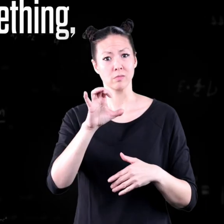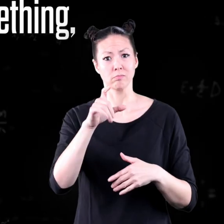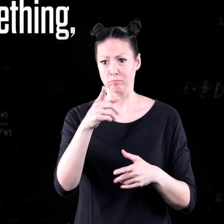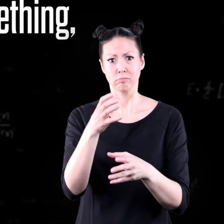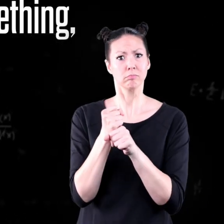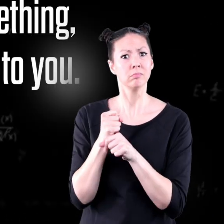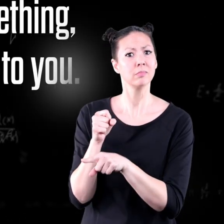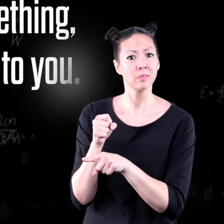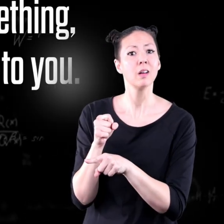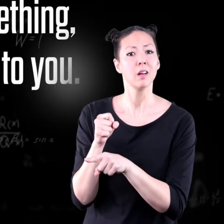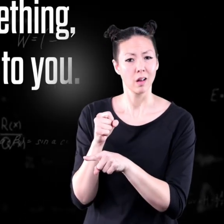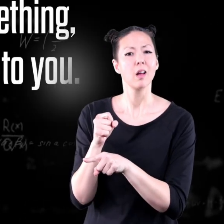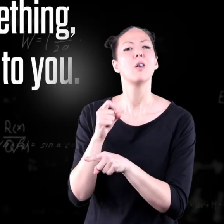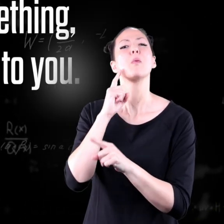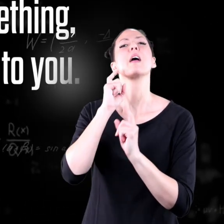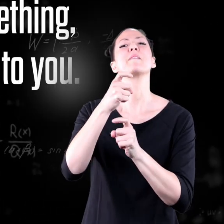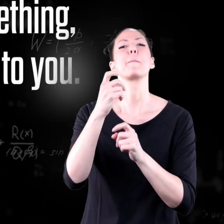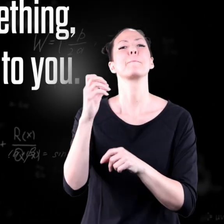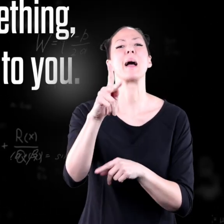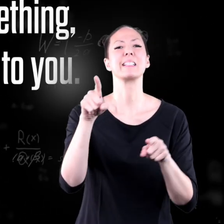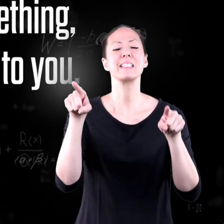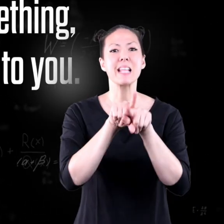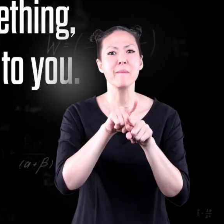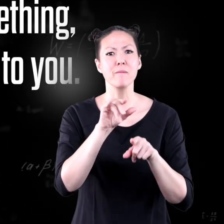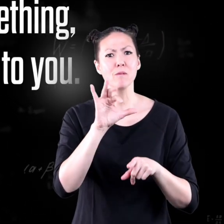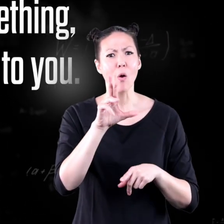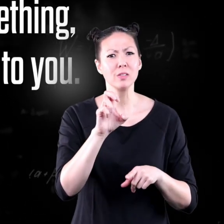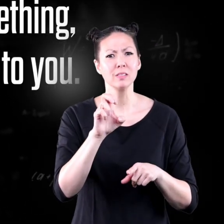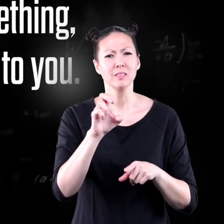to something, it will give that same force back to you.